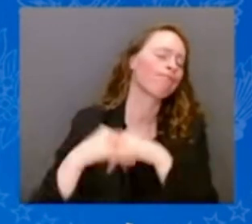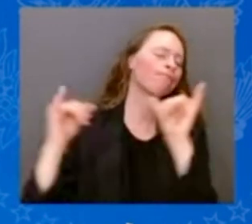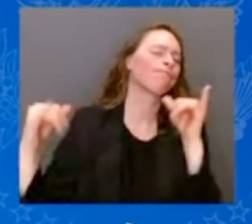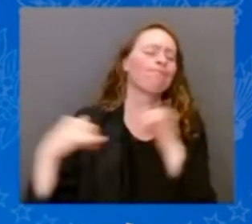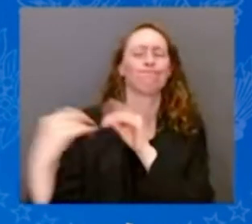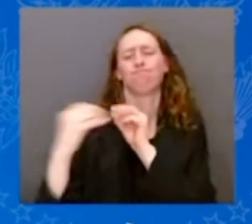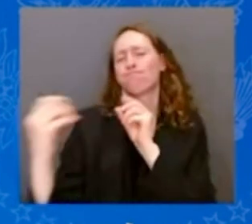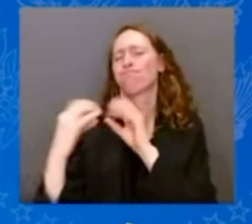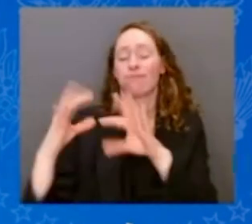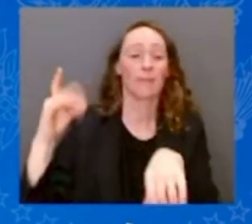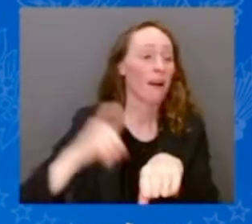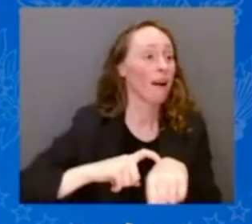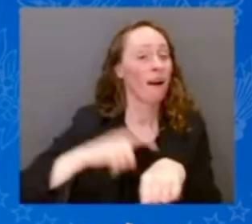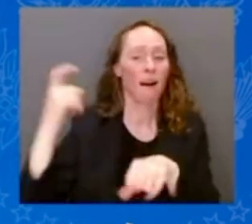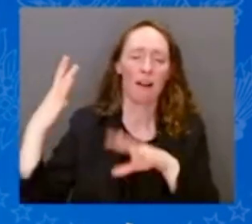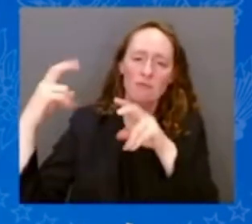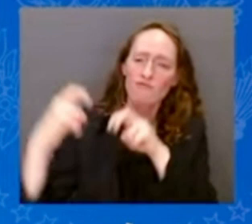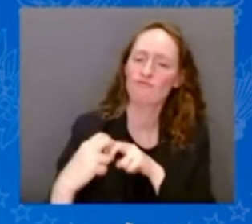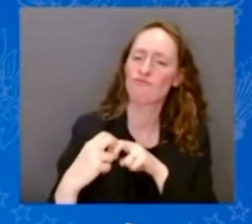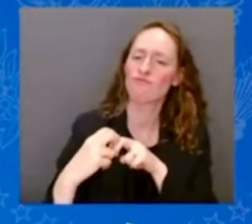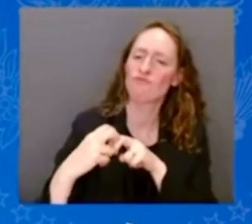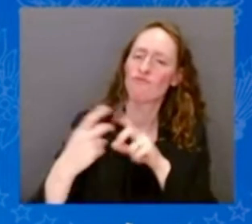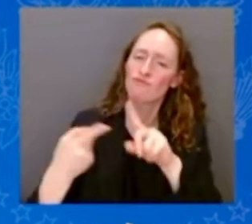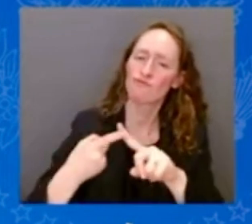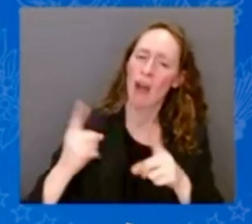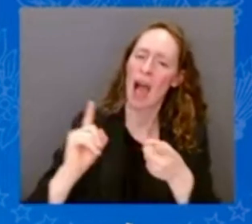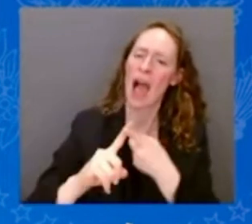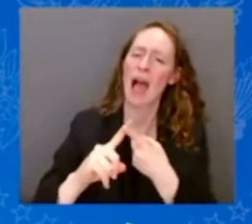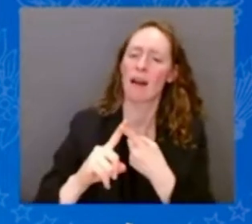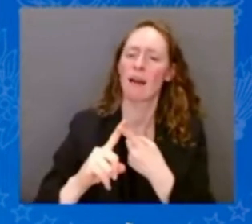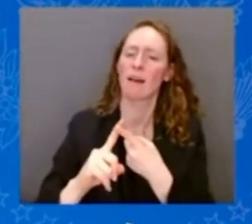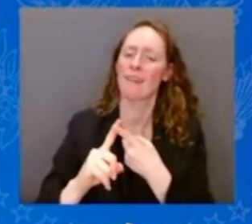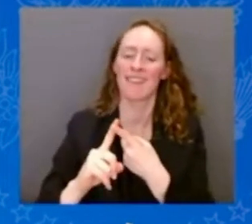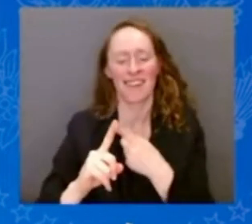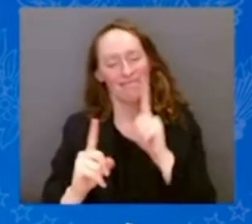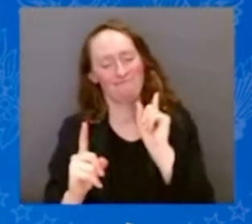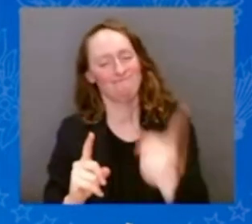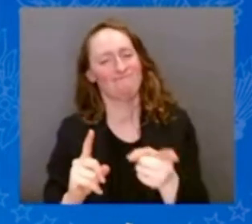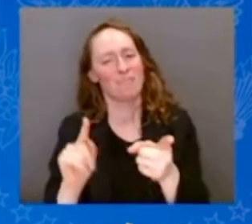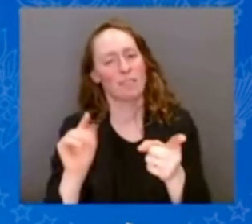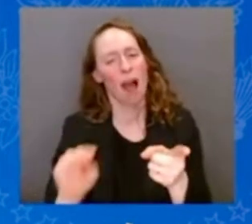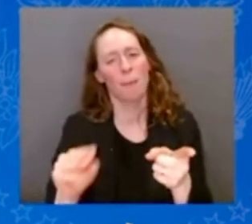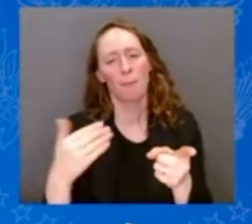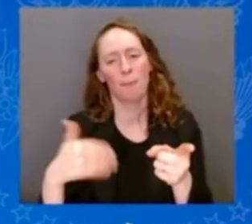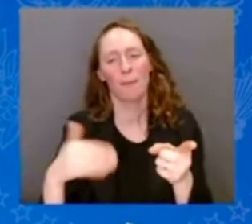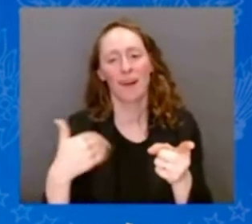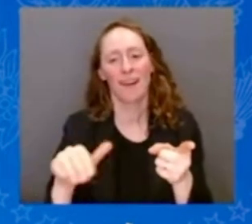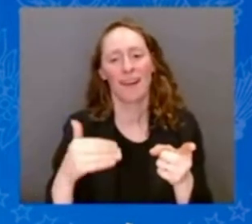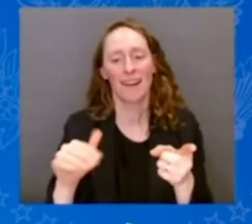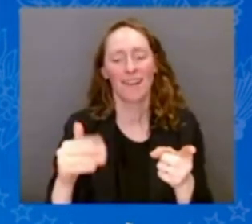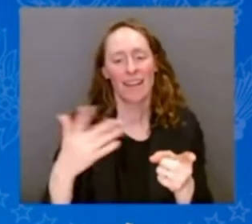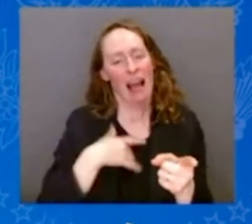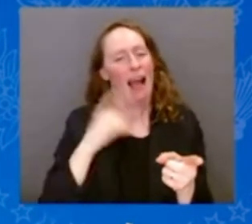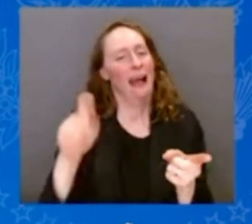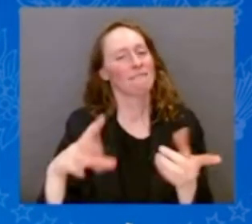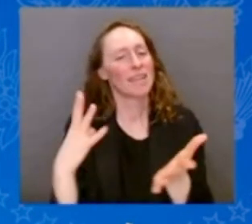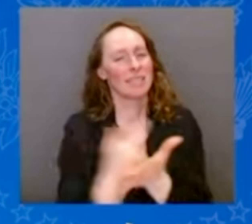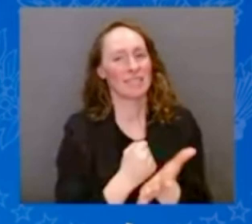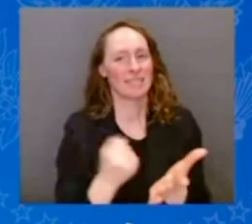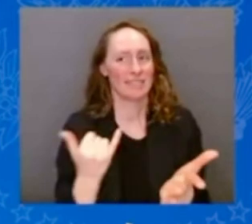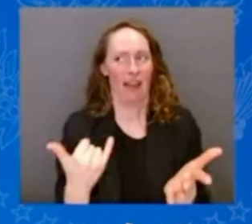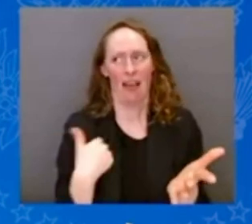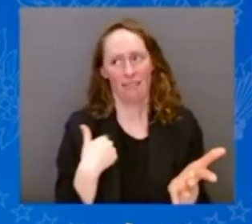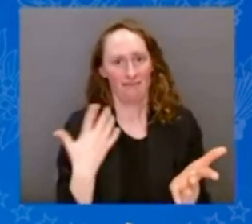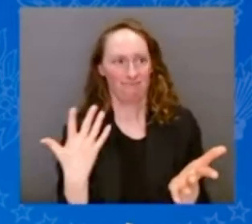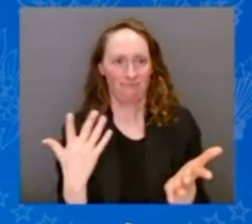pal. It's great to see you. And if you'll excuse the point of personal privilege, as we used to say in the Senate, it's great to be here with